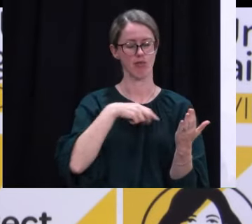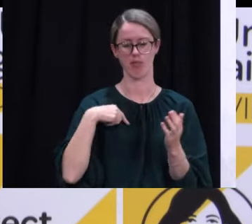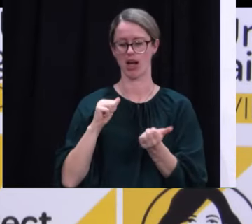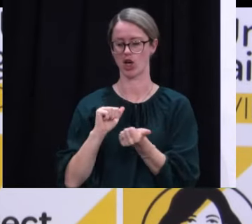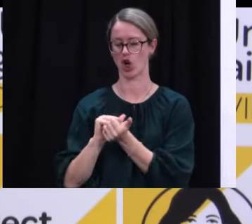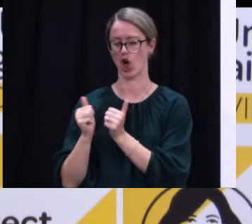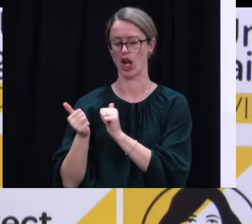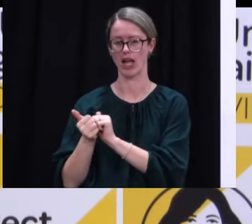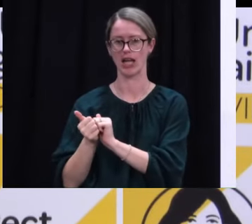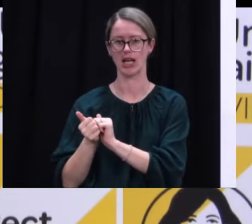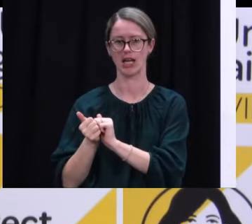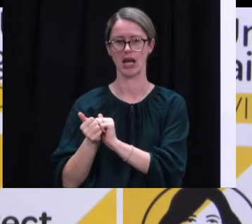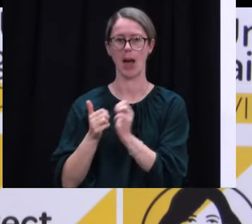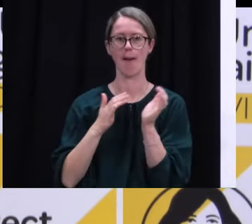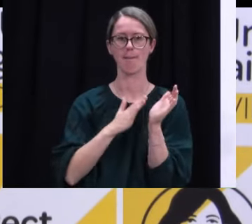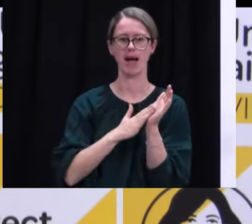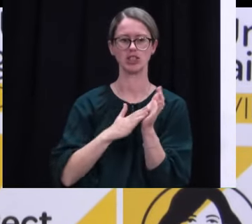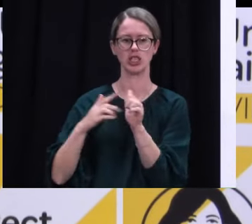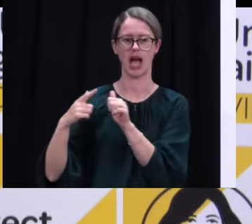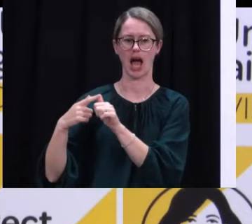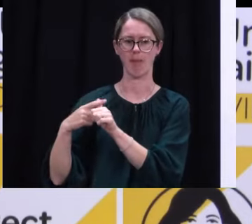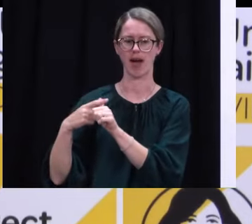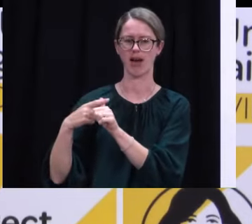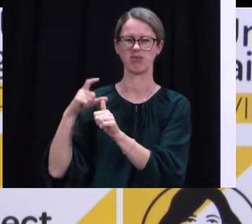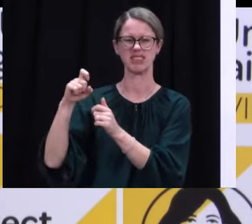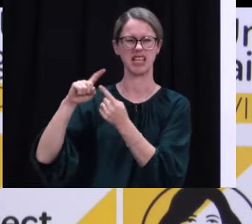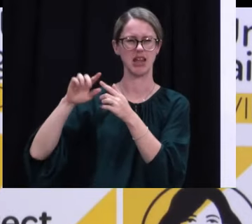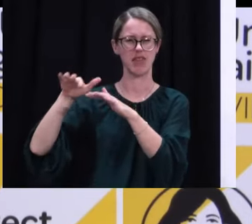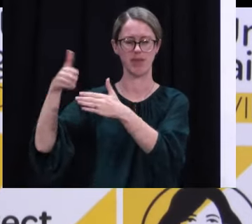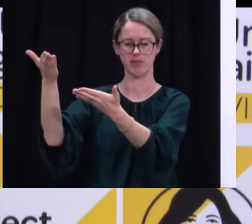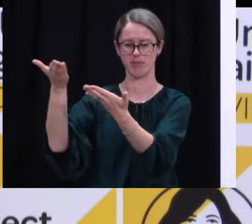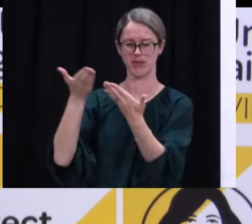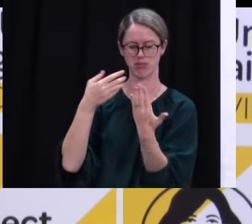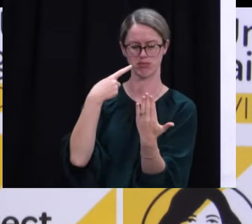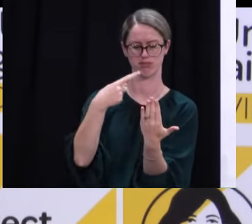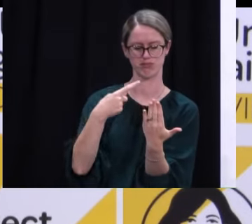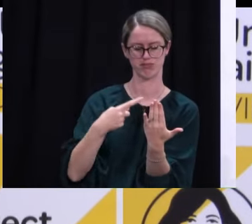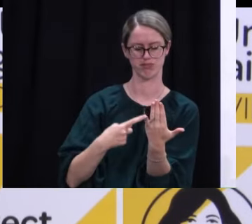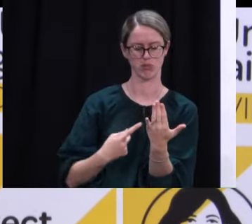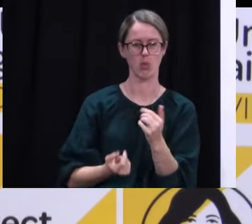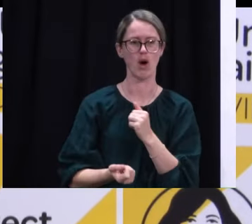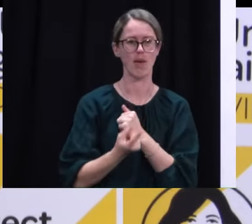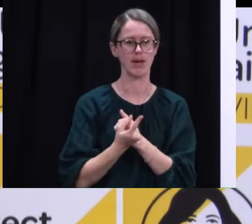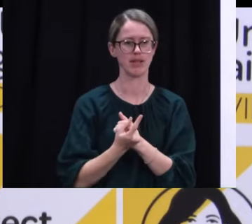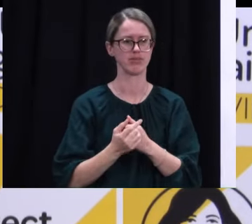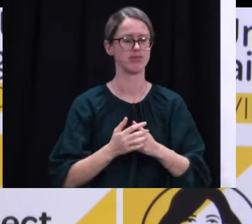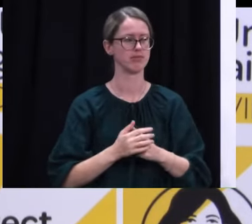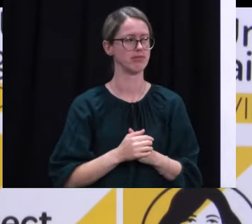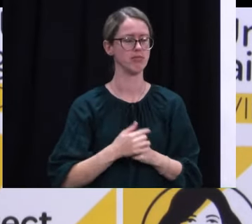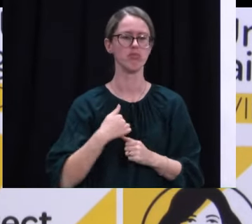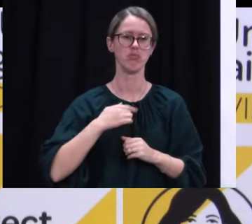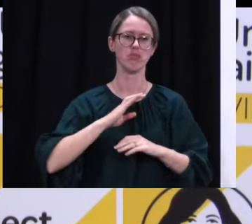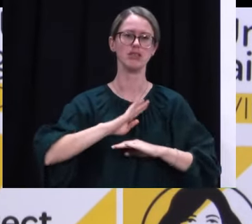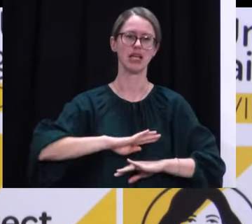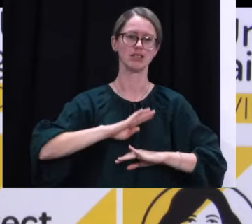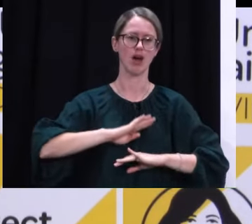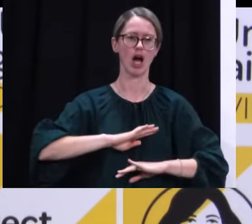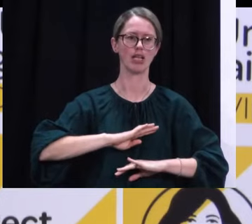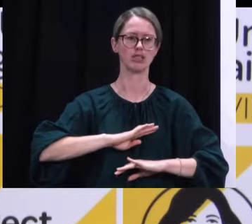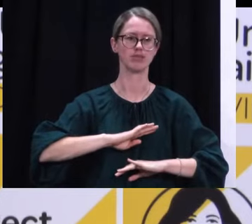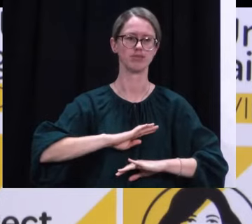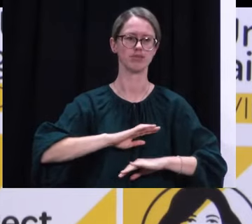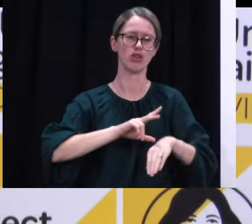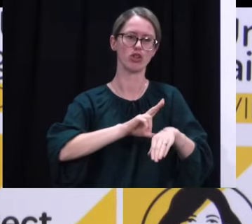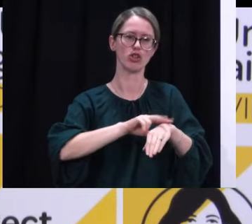colleague, Dr. Maji Apa, who's the CEO out there, sent me a detailed description of the events that happened. And I'm very satisfied that the